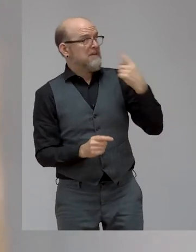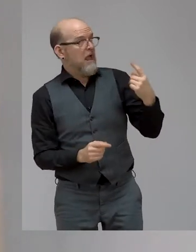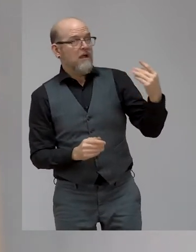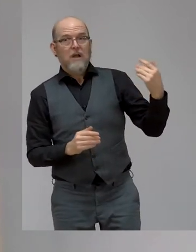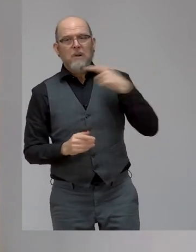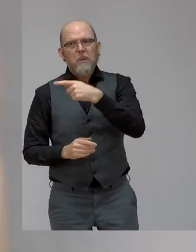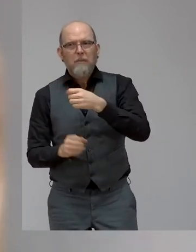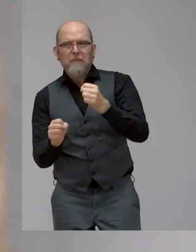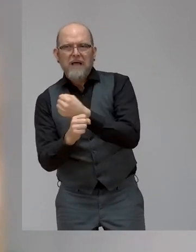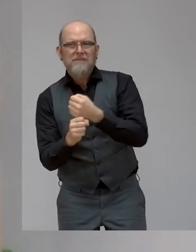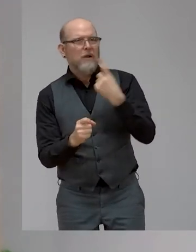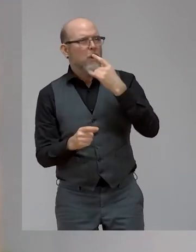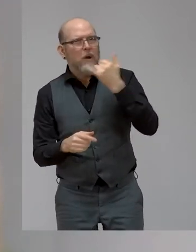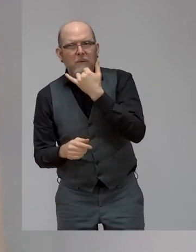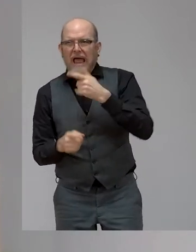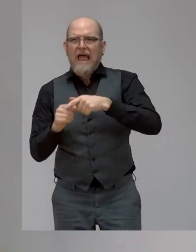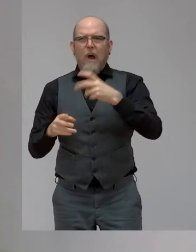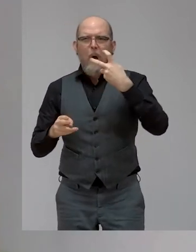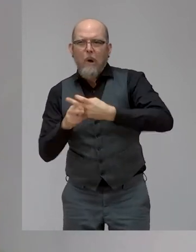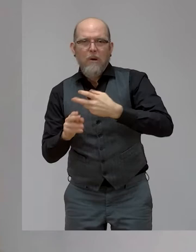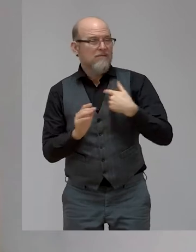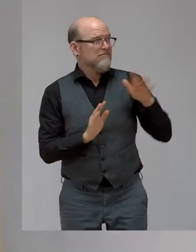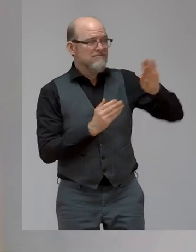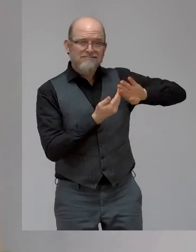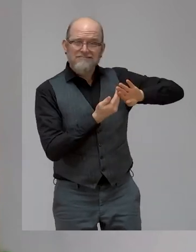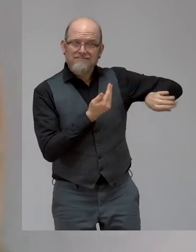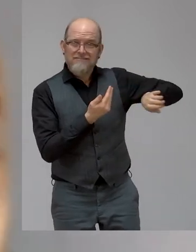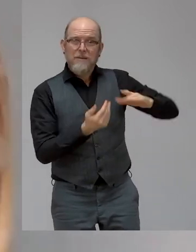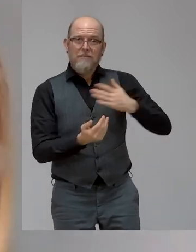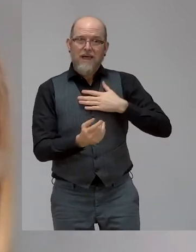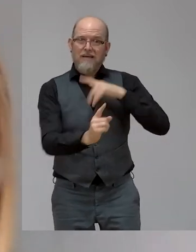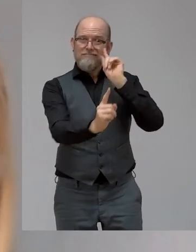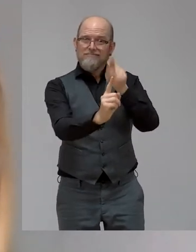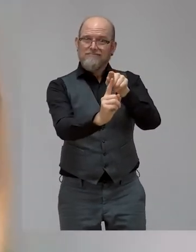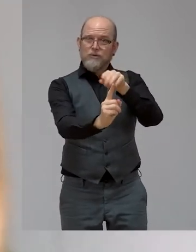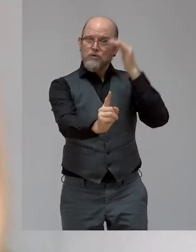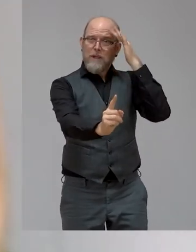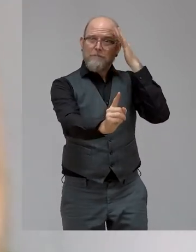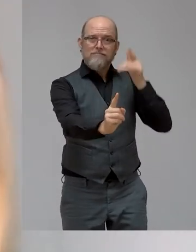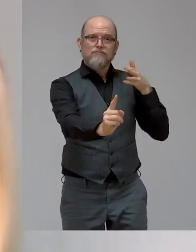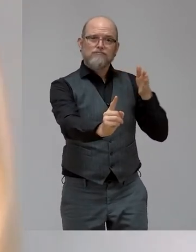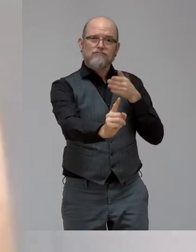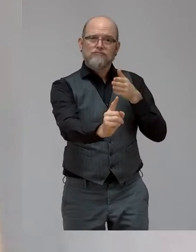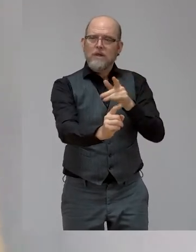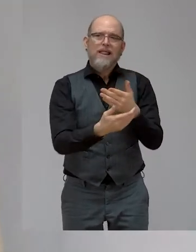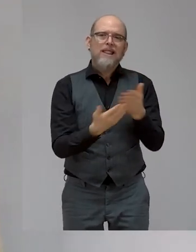want to say something really funny and silly, because none of you know, maybe Michelle particularly and Martin who saved me, there have